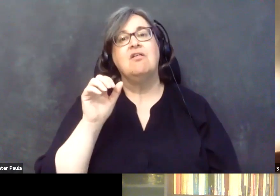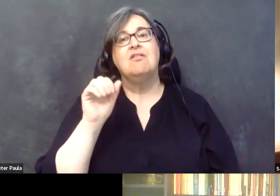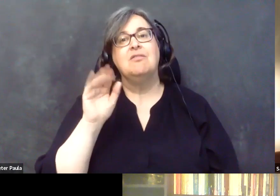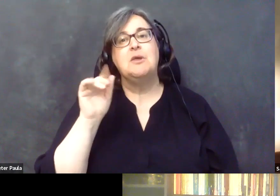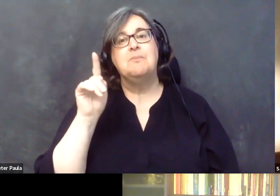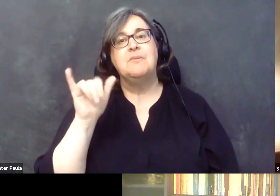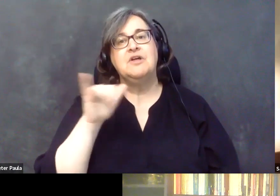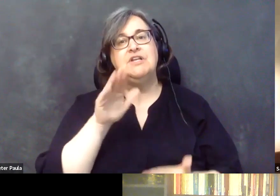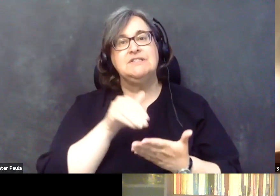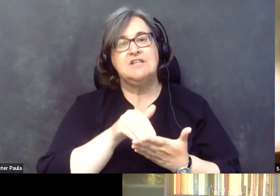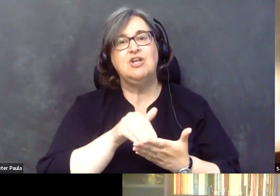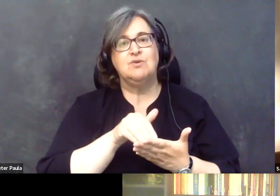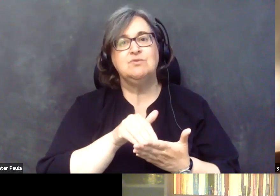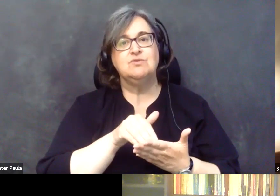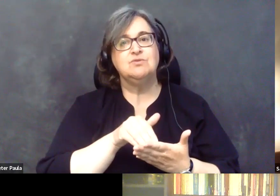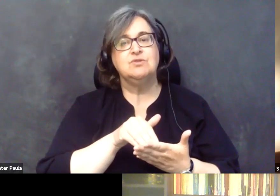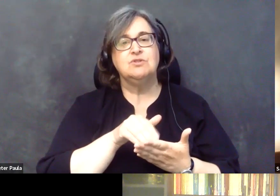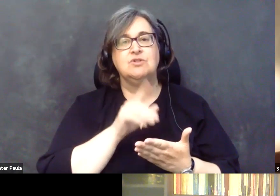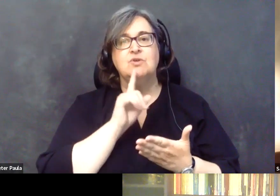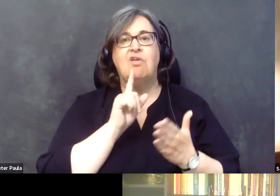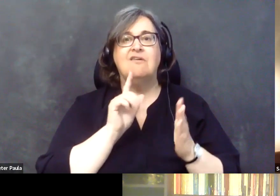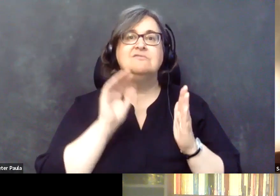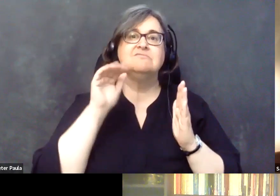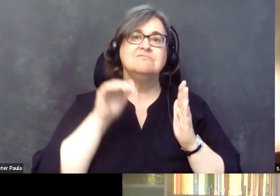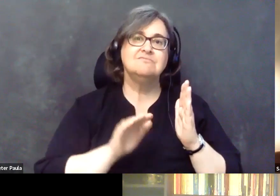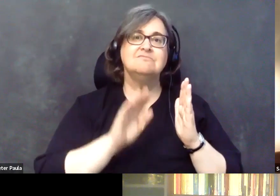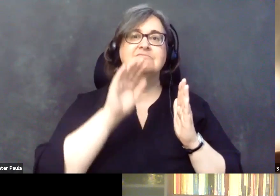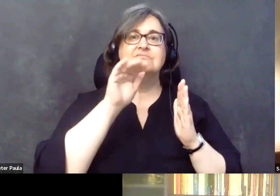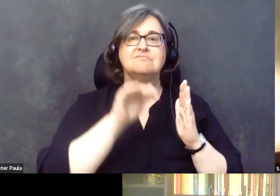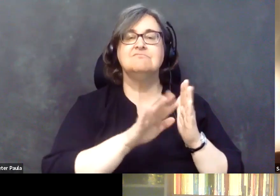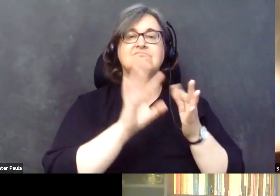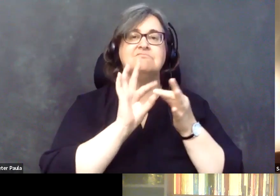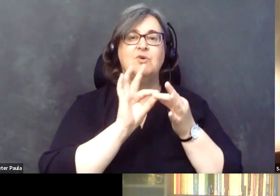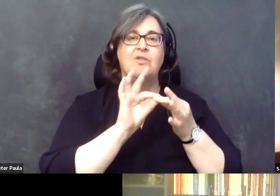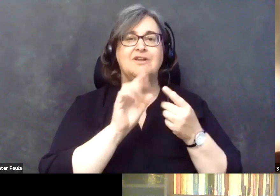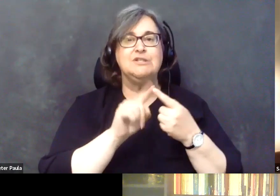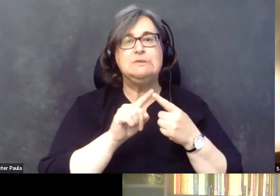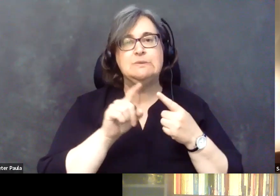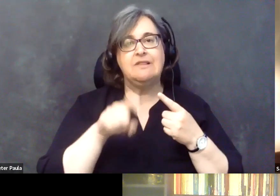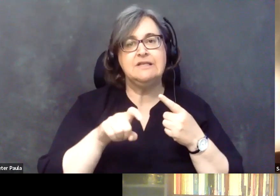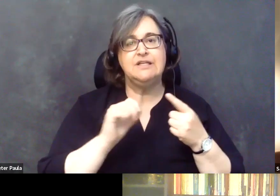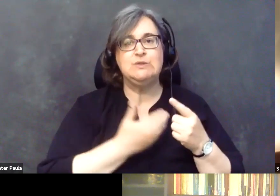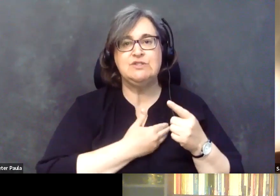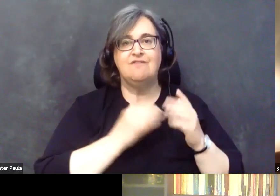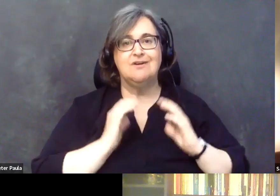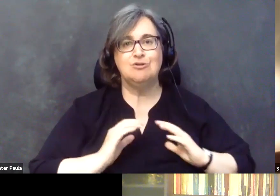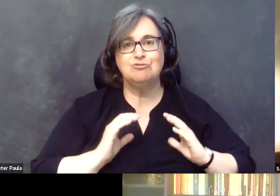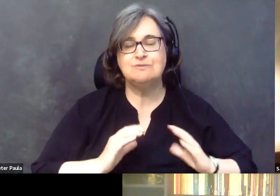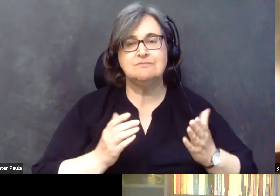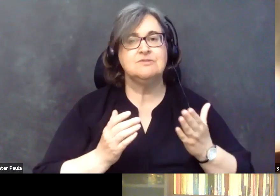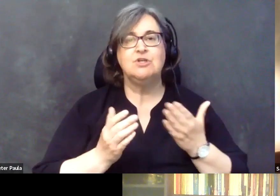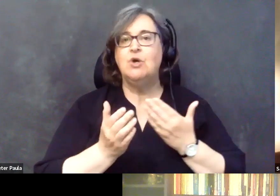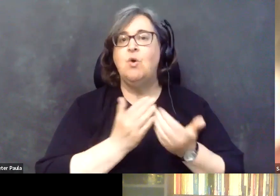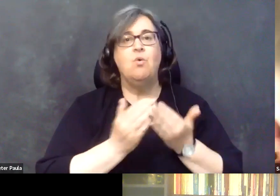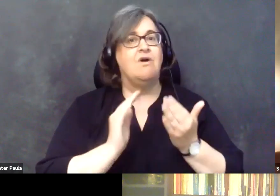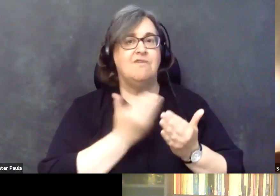certainly kind of ebbed and flowed relative to the needs of our consumers, whoever they